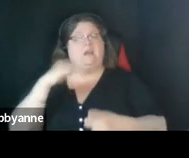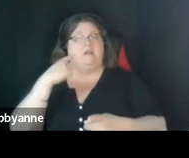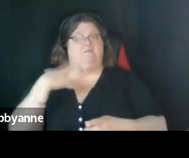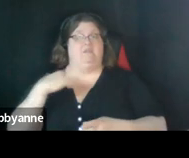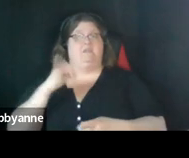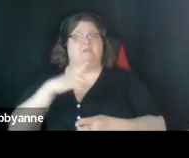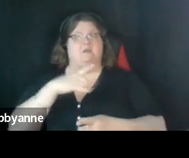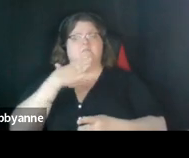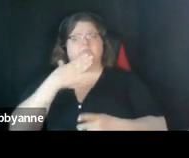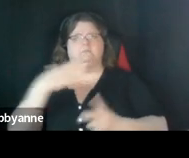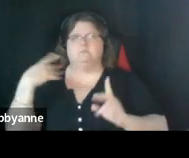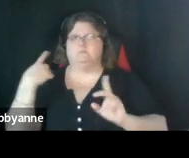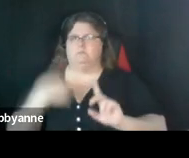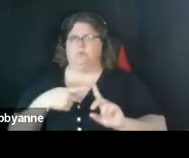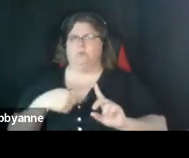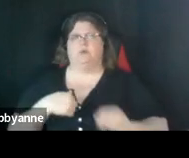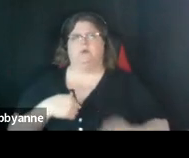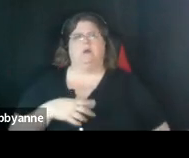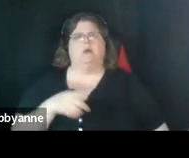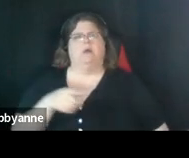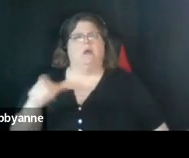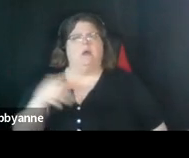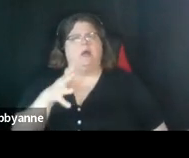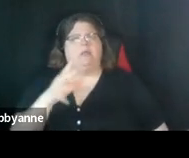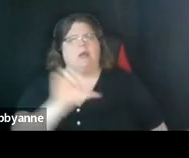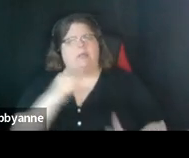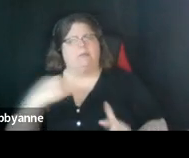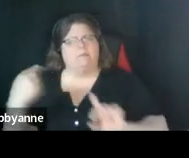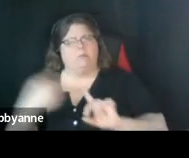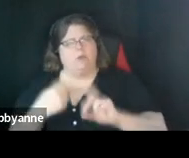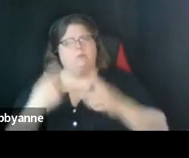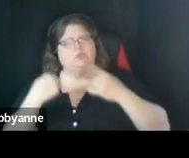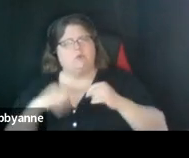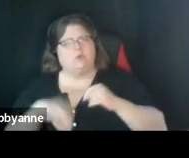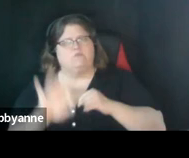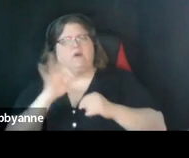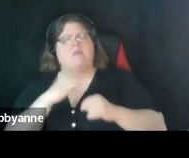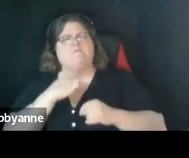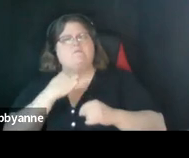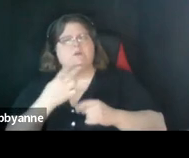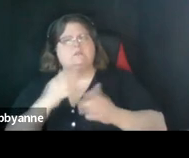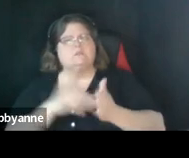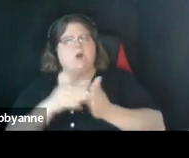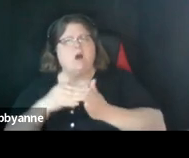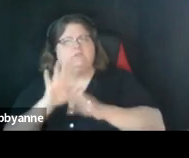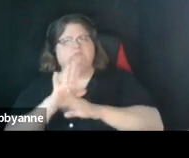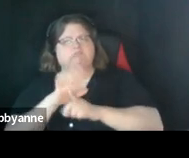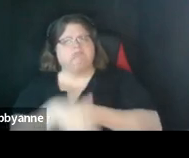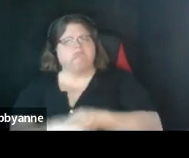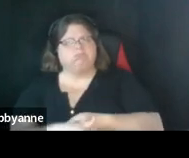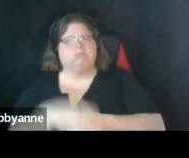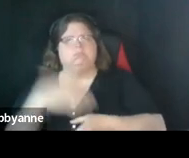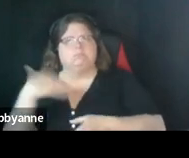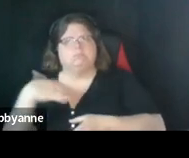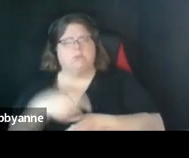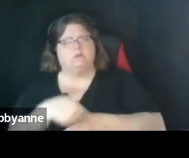seeking out traditionally marginalized voices um in our communities in our district and therefore the to better serve um